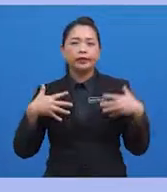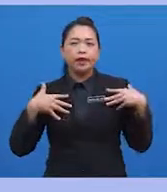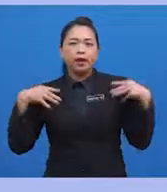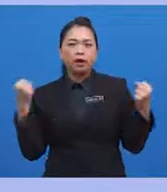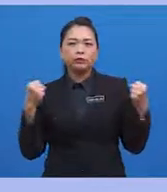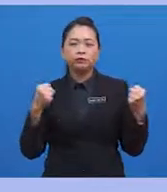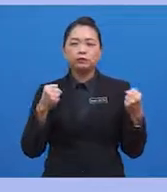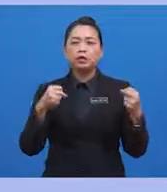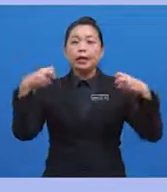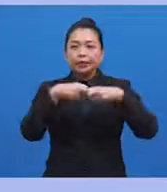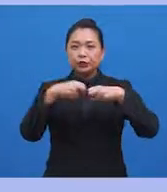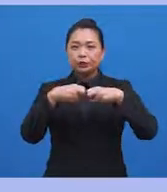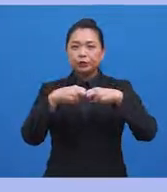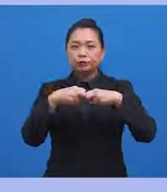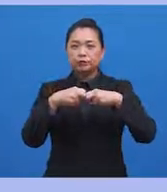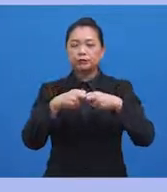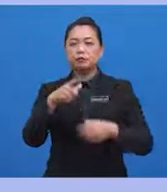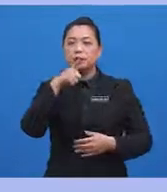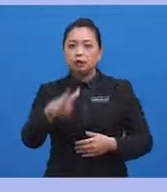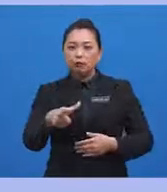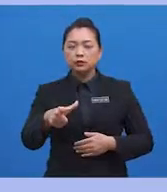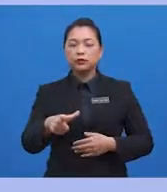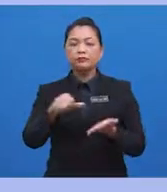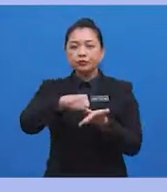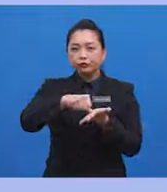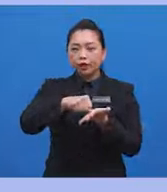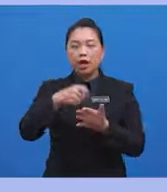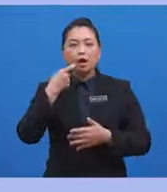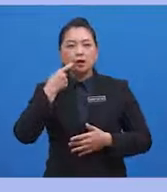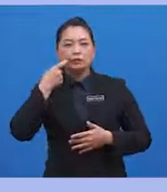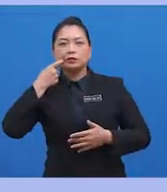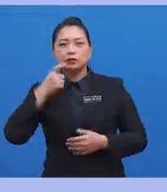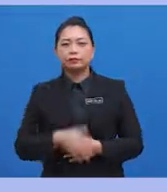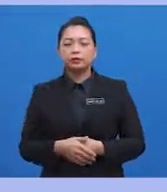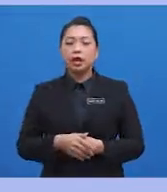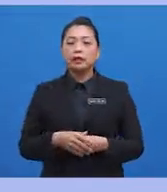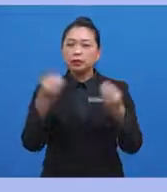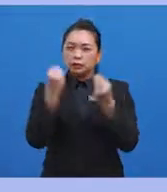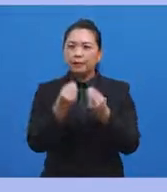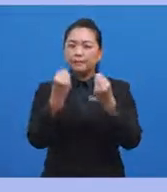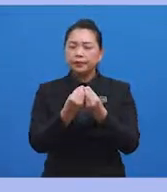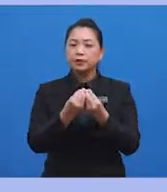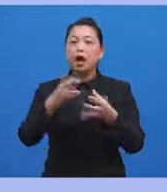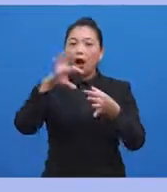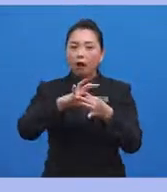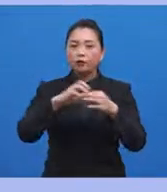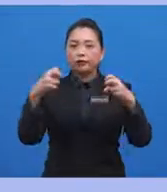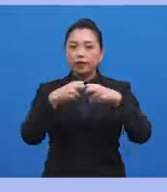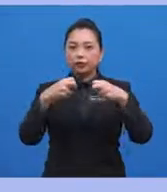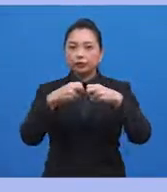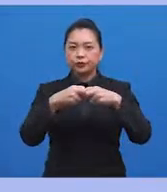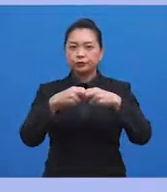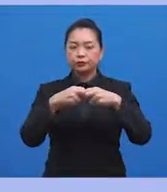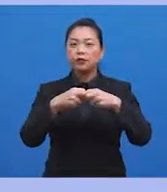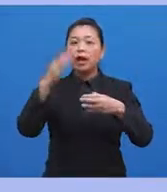that spring up as a result of long-term drug addiction, there are also a number of issues affecting the physical